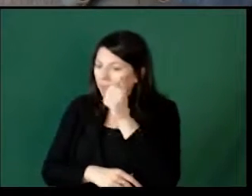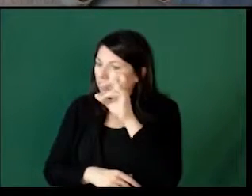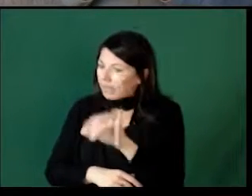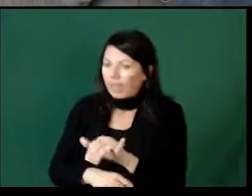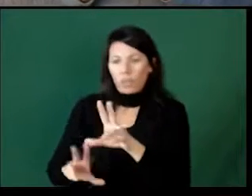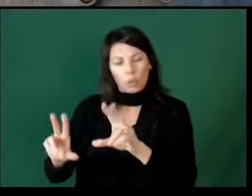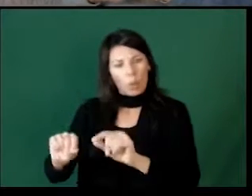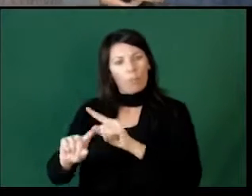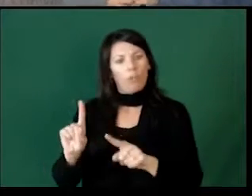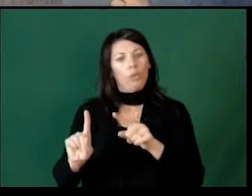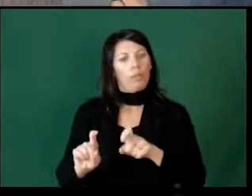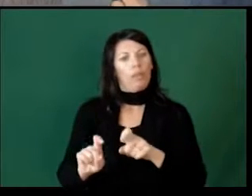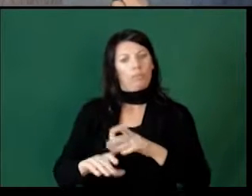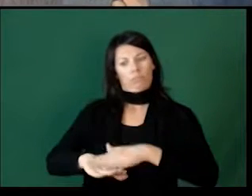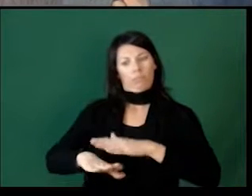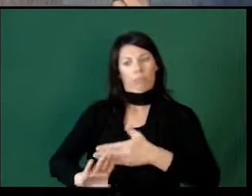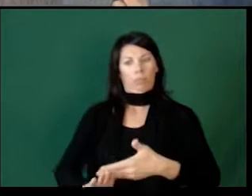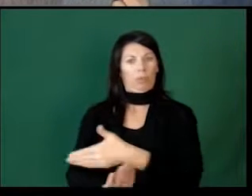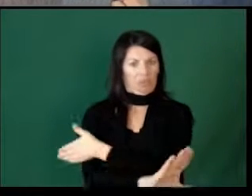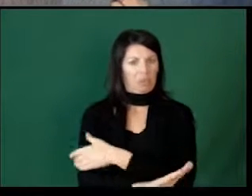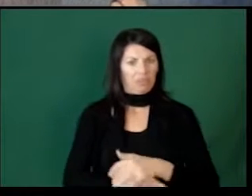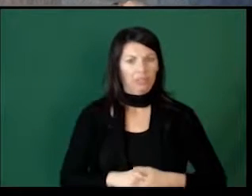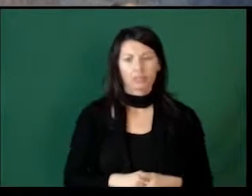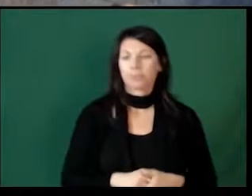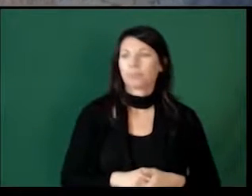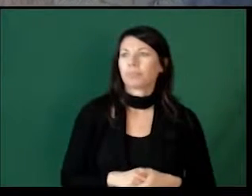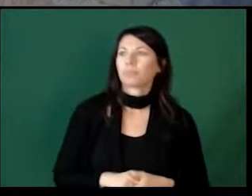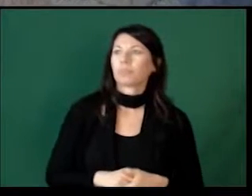not something you do every day but it's something that they can expect.